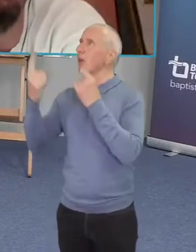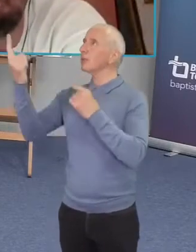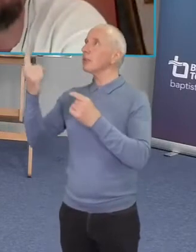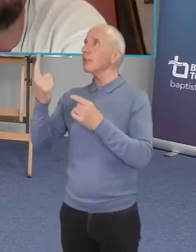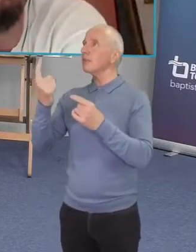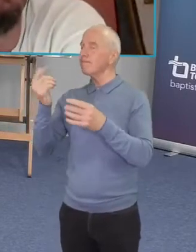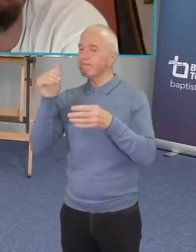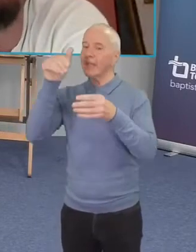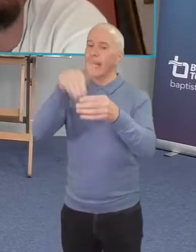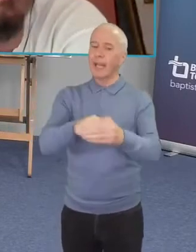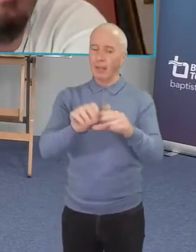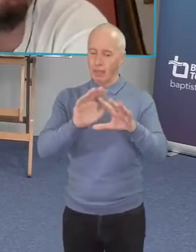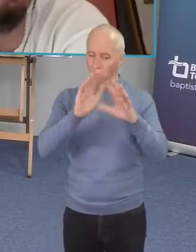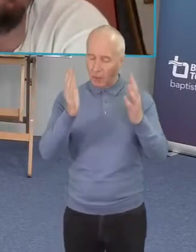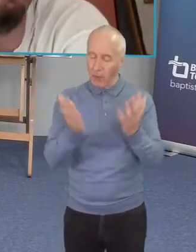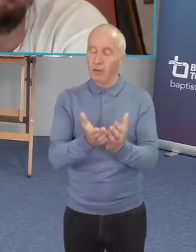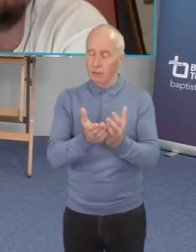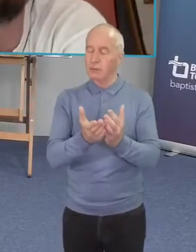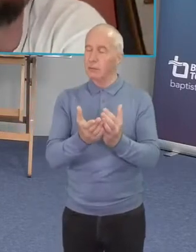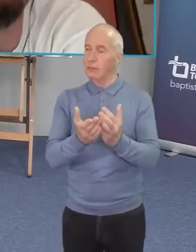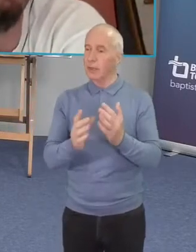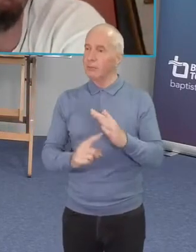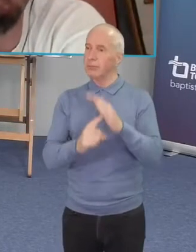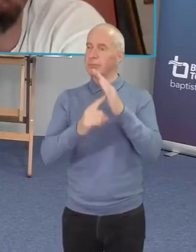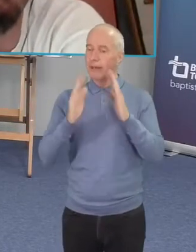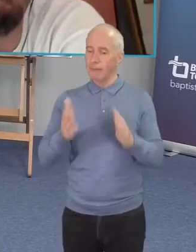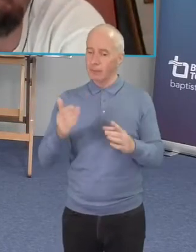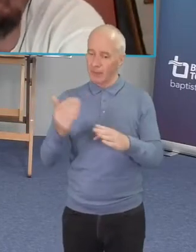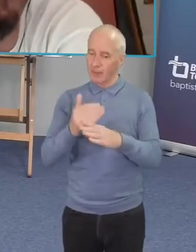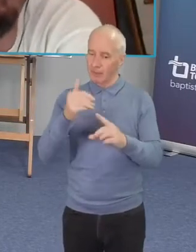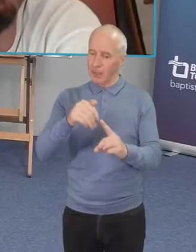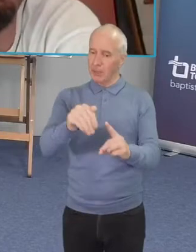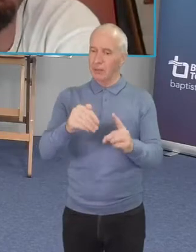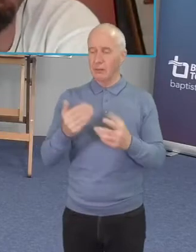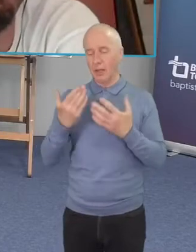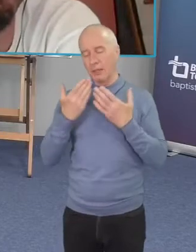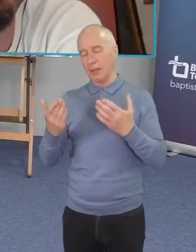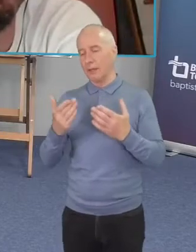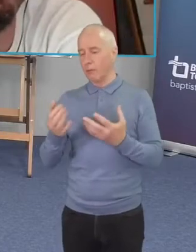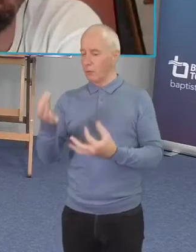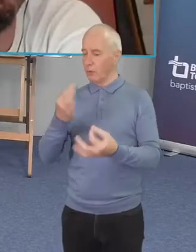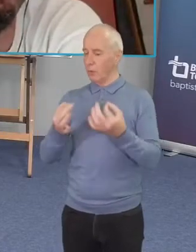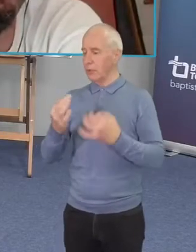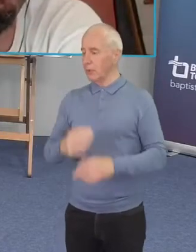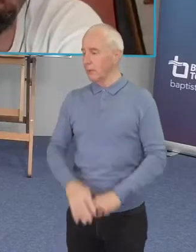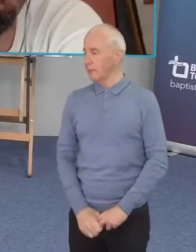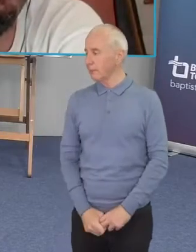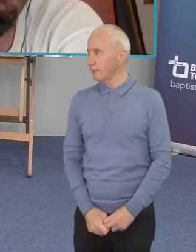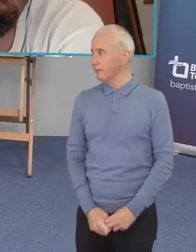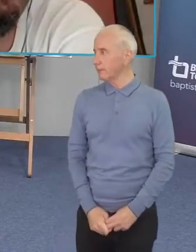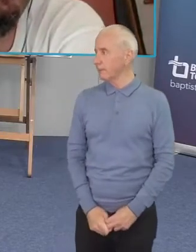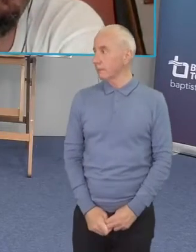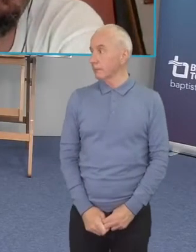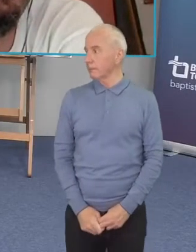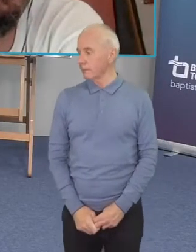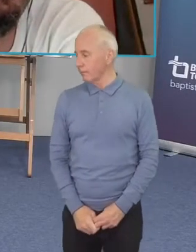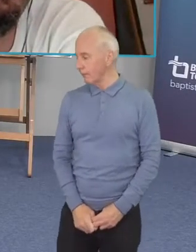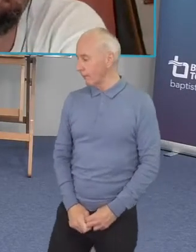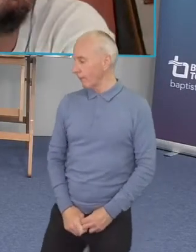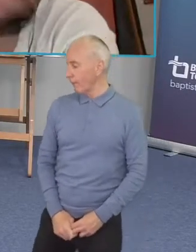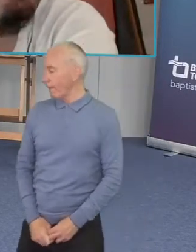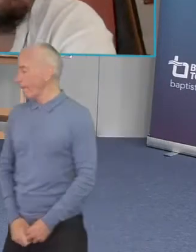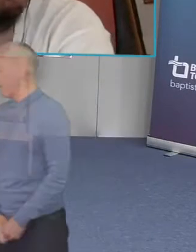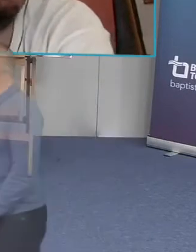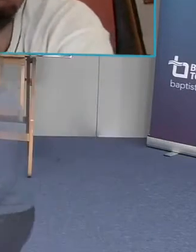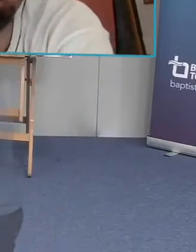world so i think we've got to be very missional about that so thanks thanks for that question actually i wonder if you could unpack that a little